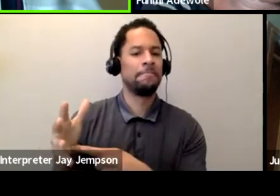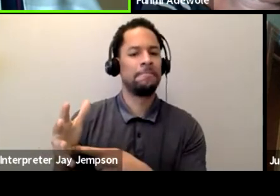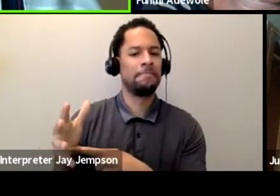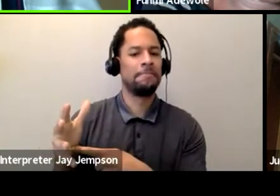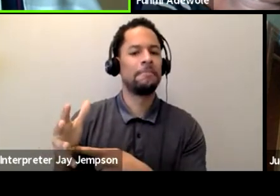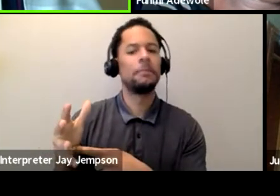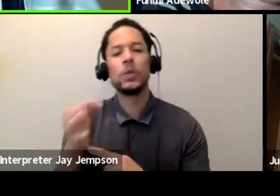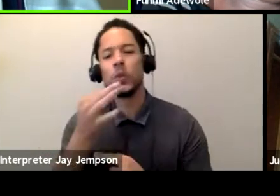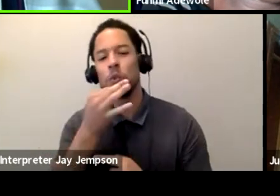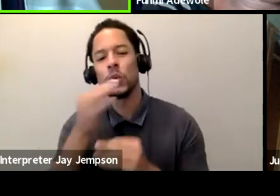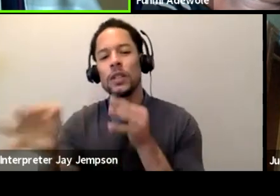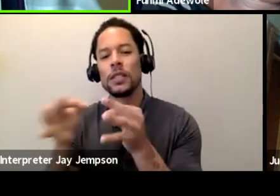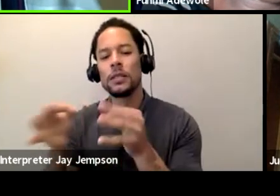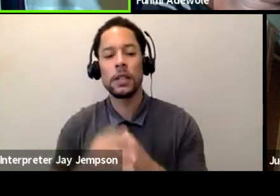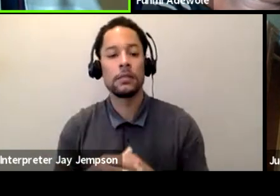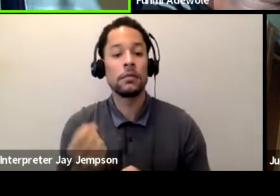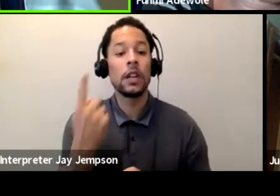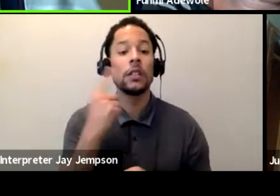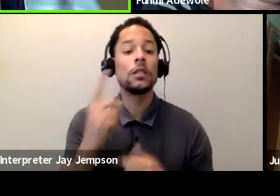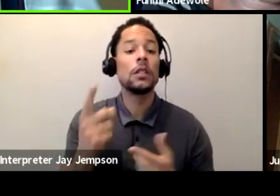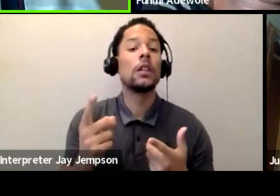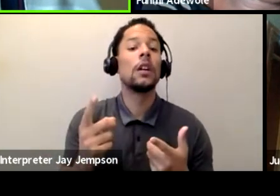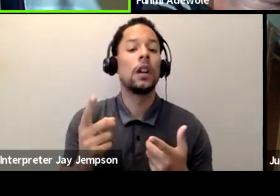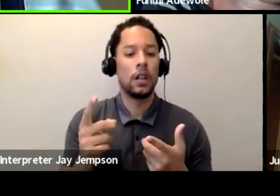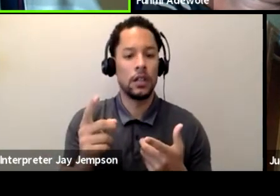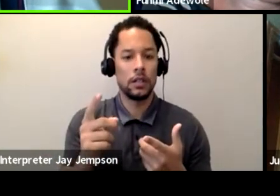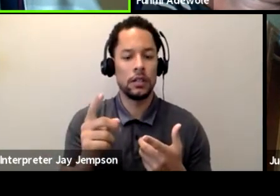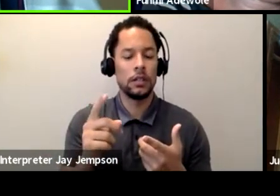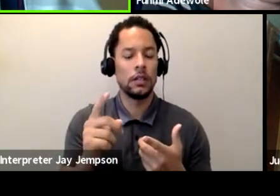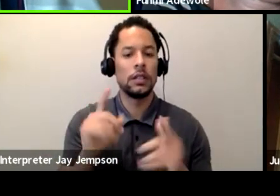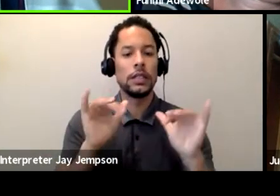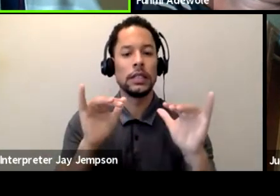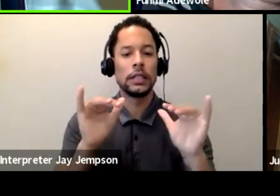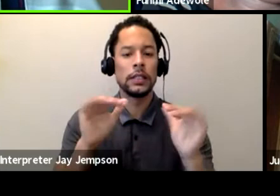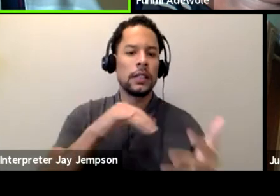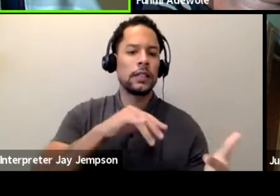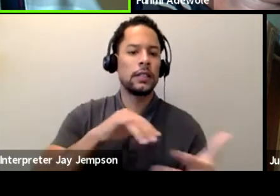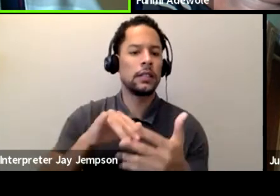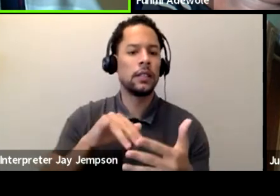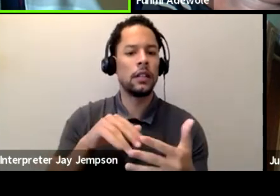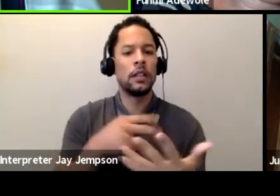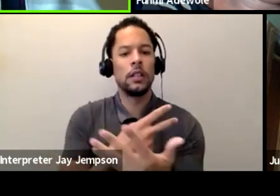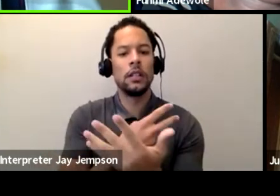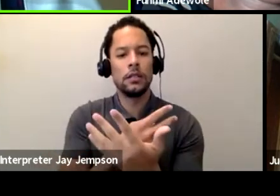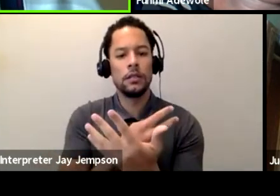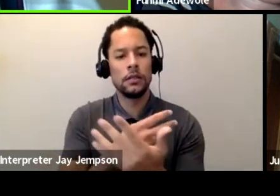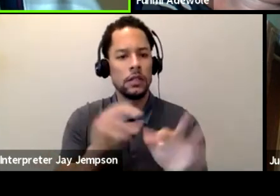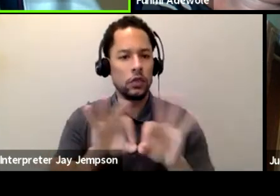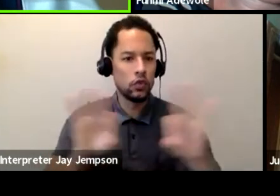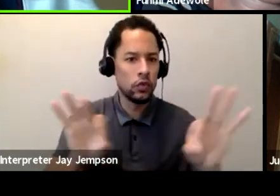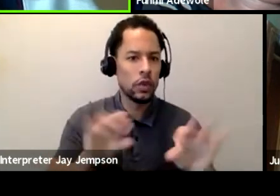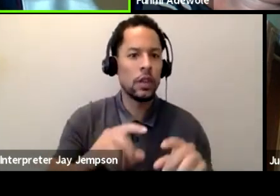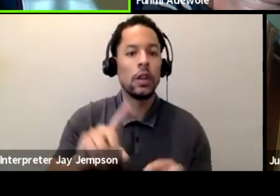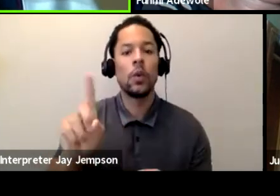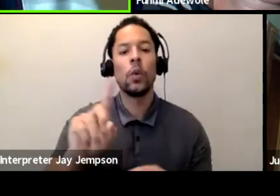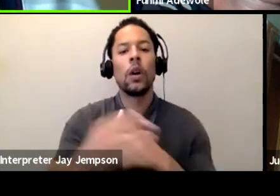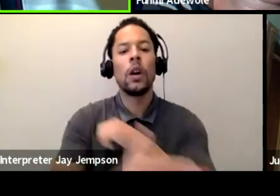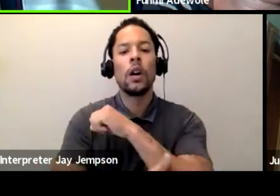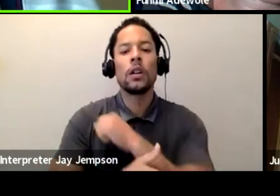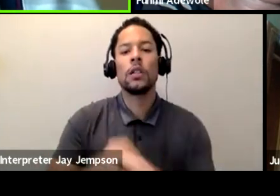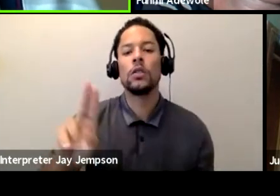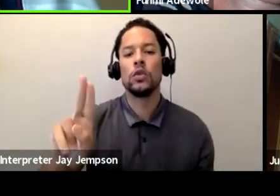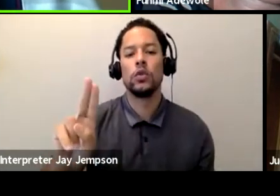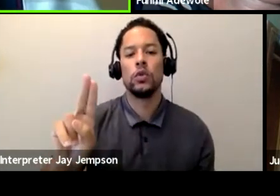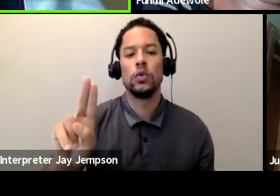studied at New York University in Abu Dhabi theater arts with a minor in psychology. So, I love studying people